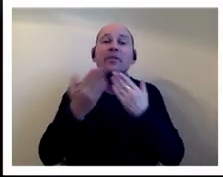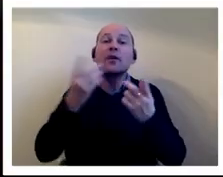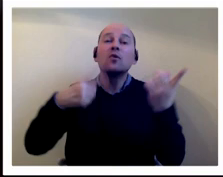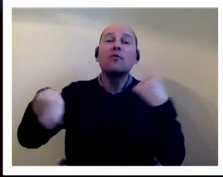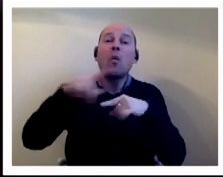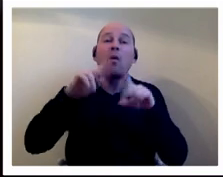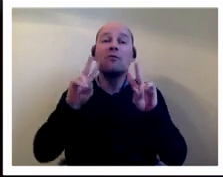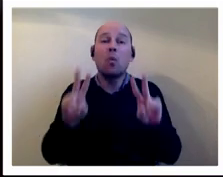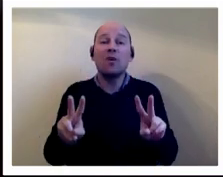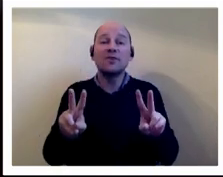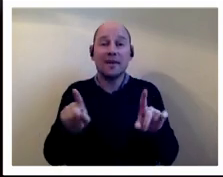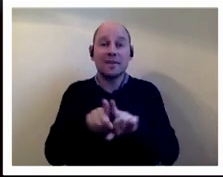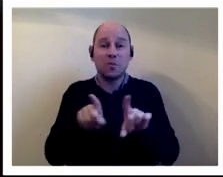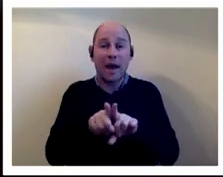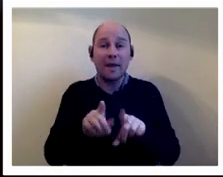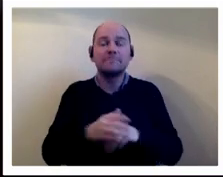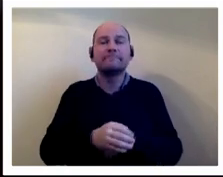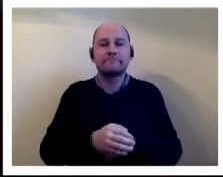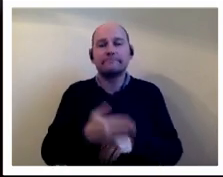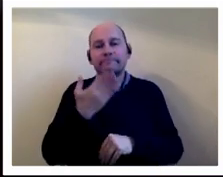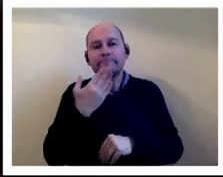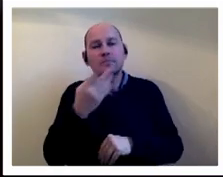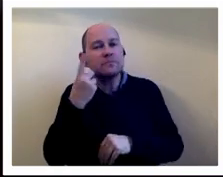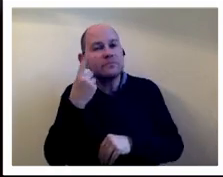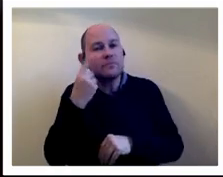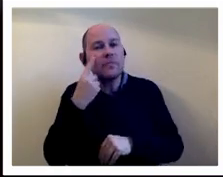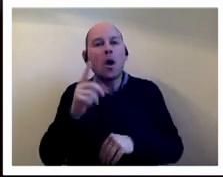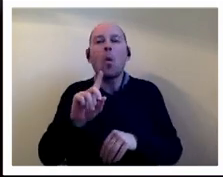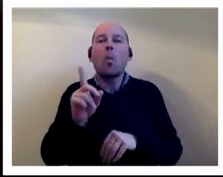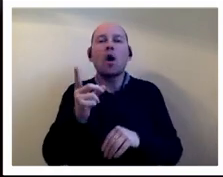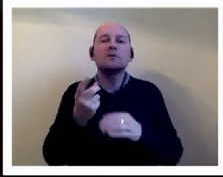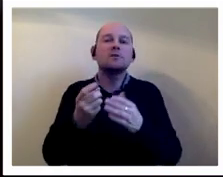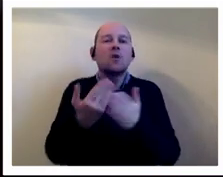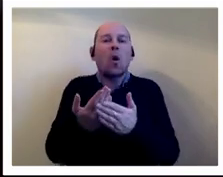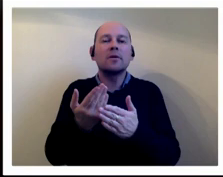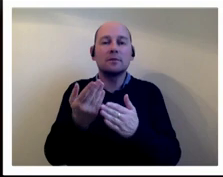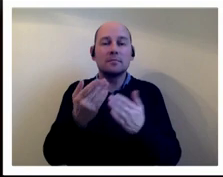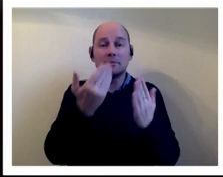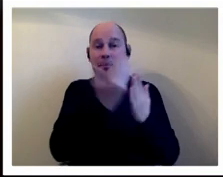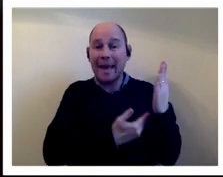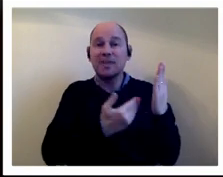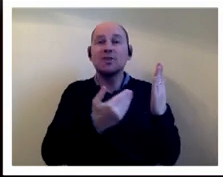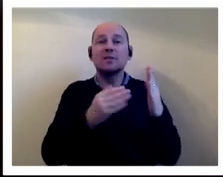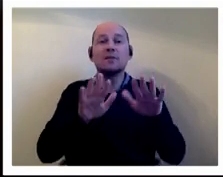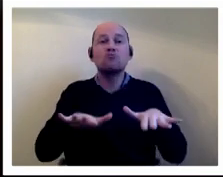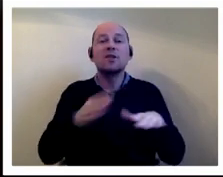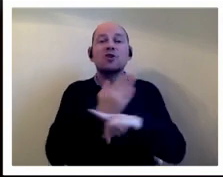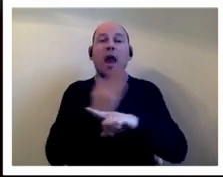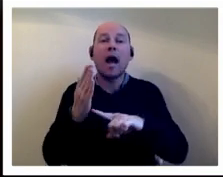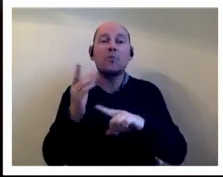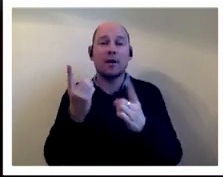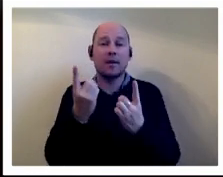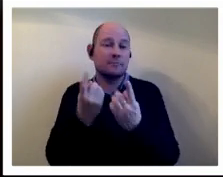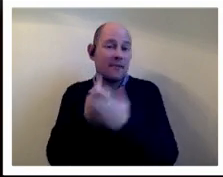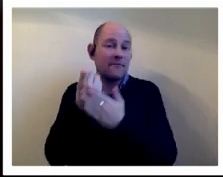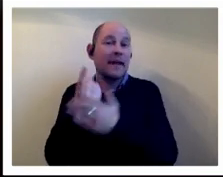joining us as well um please keep an eye on our what's on pages um on the british library website for what's going on um there are other events happening